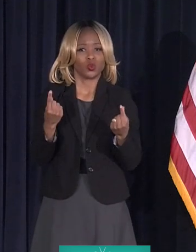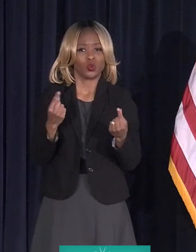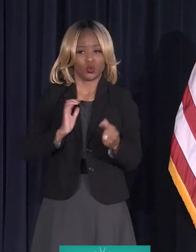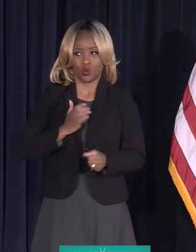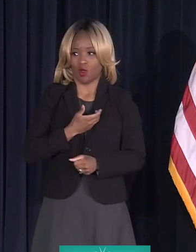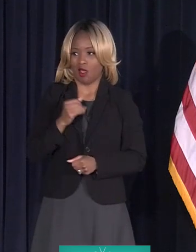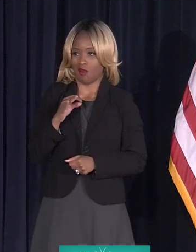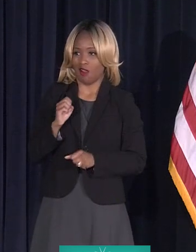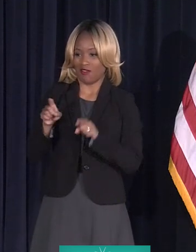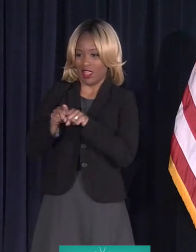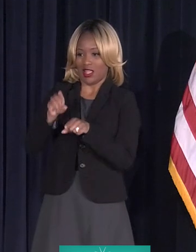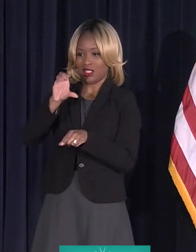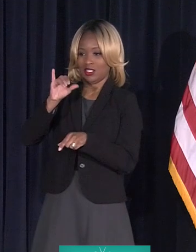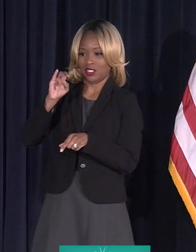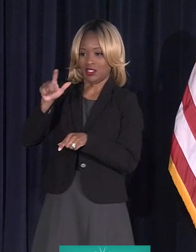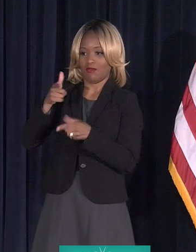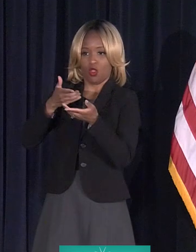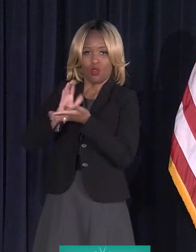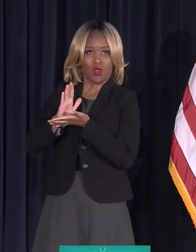office as a civil rights team?